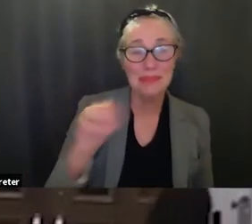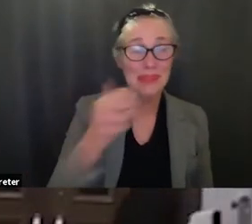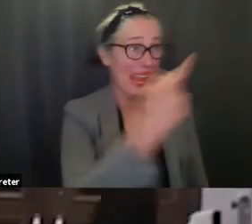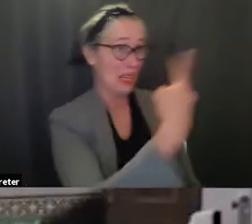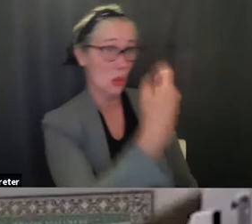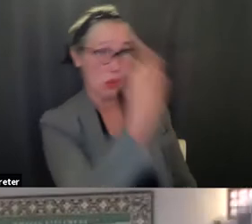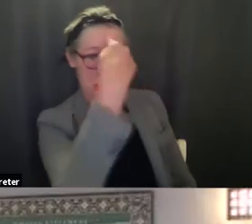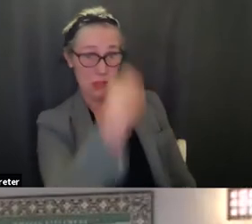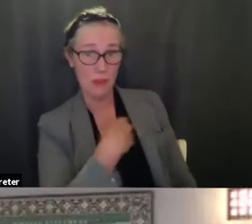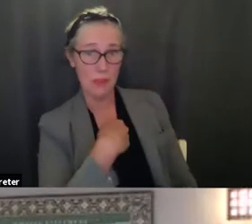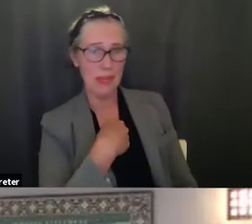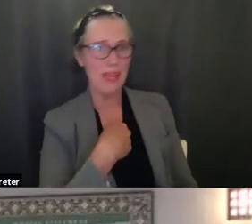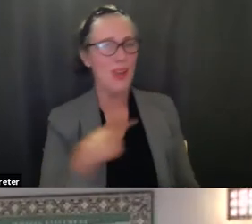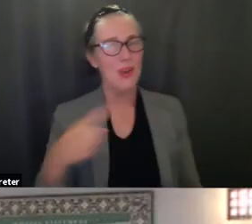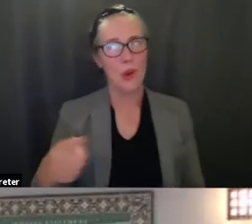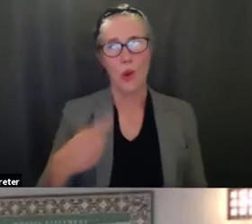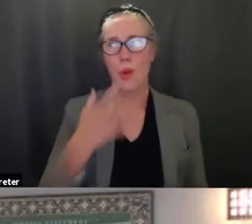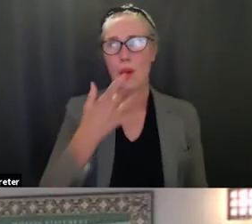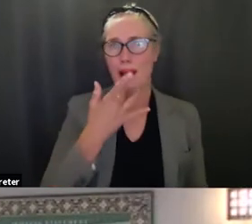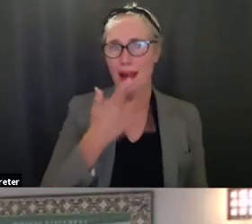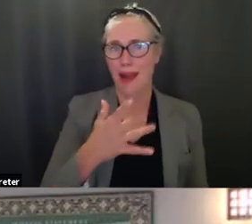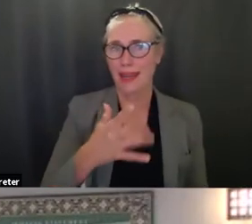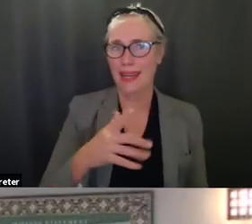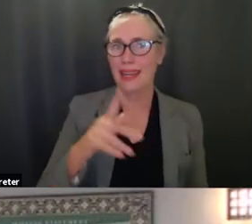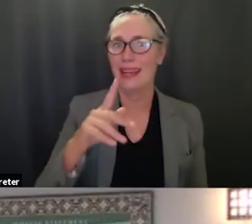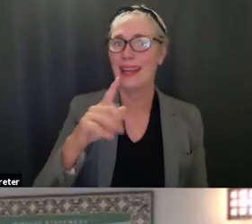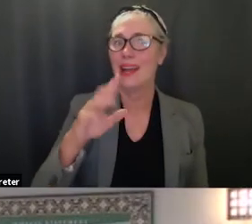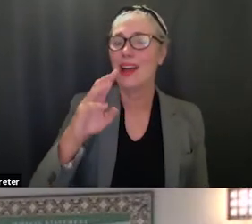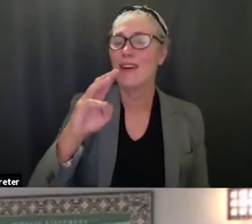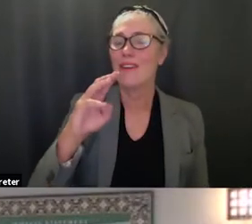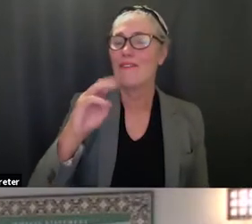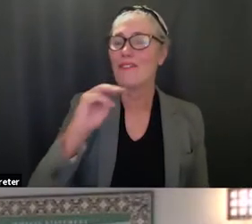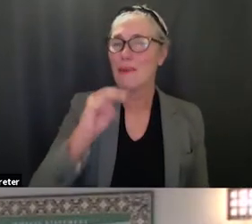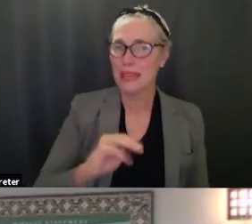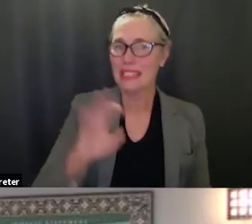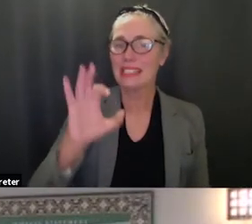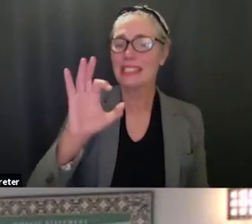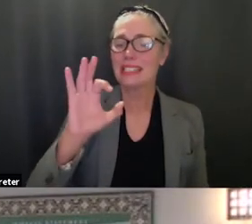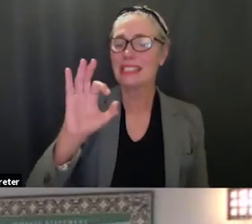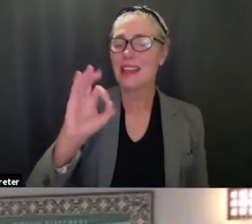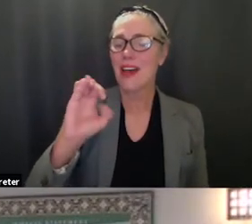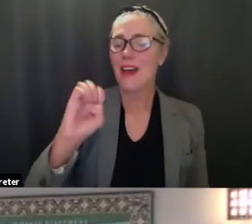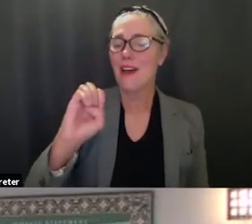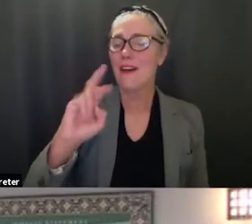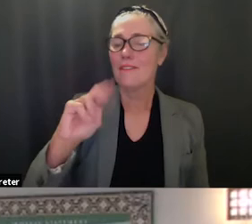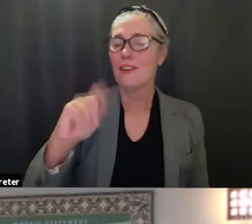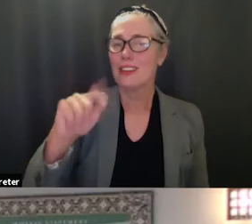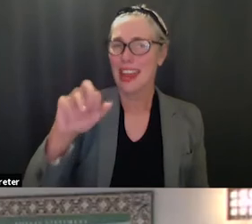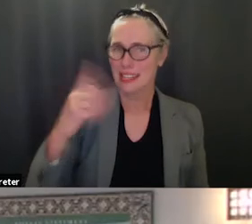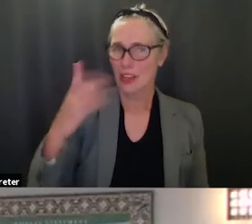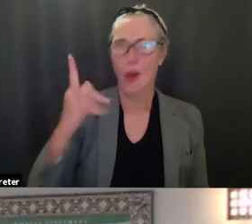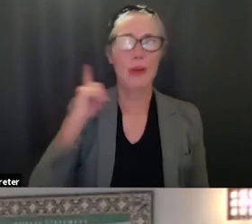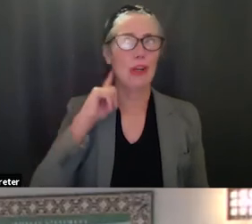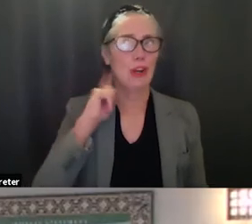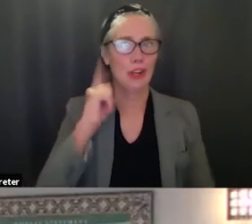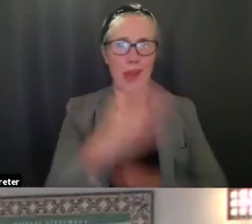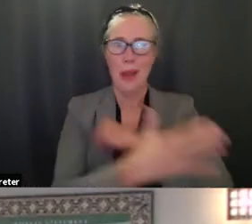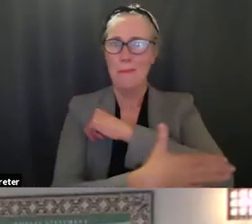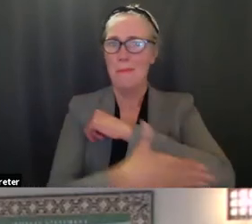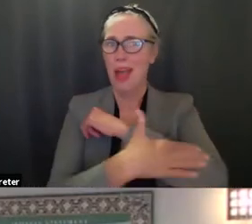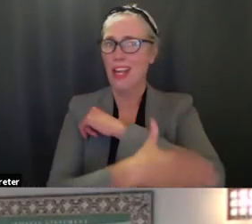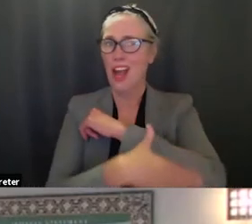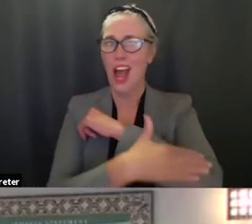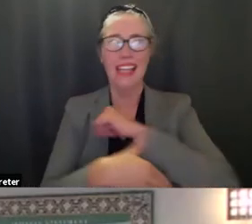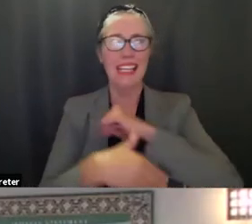very lucky to have stolen uh miss hernandez and i have already heard it from my colleagues in the county so thank you